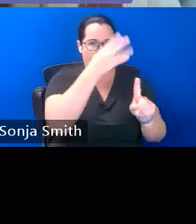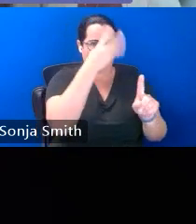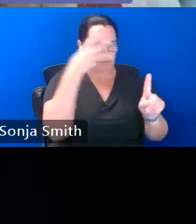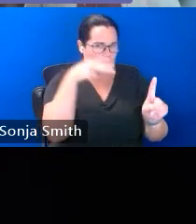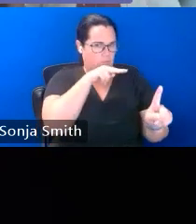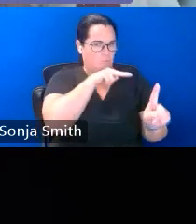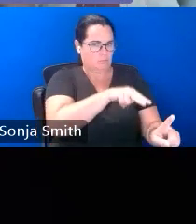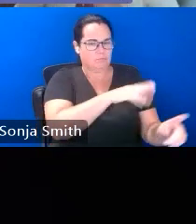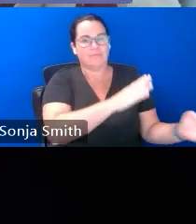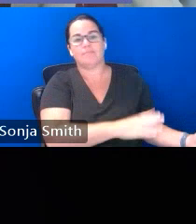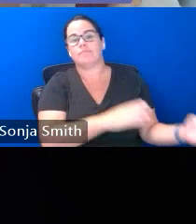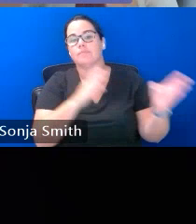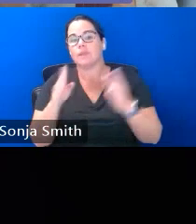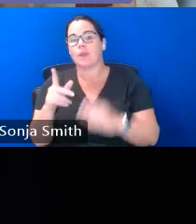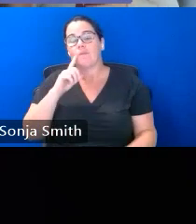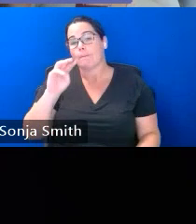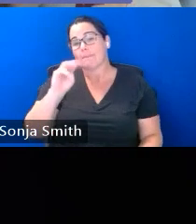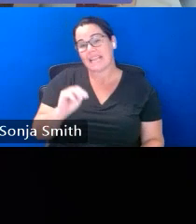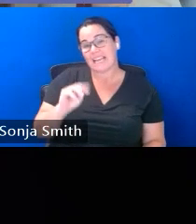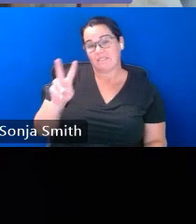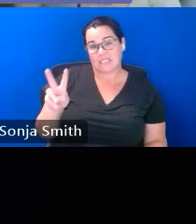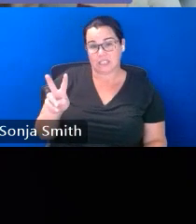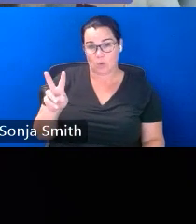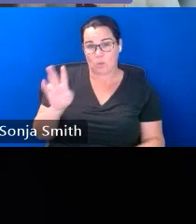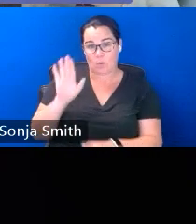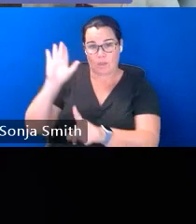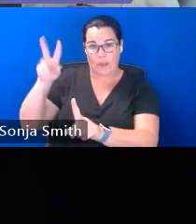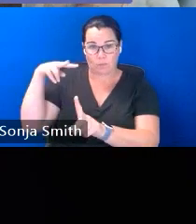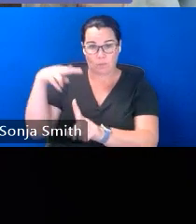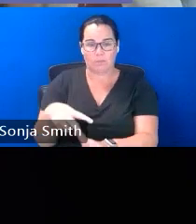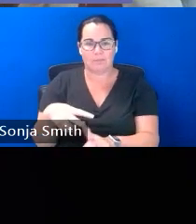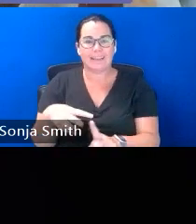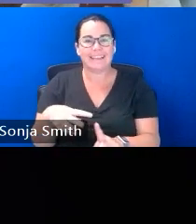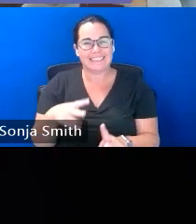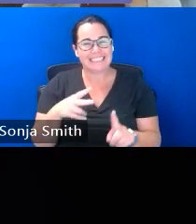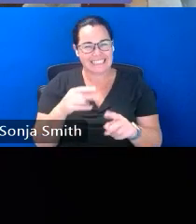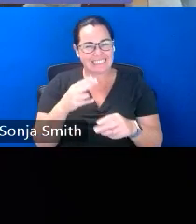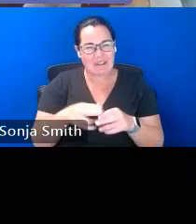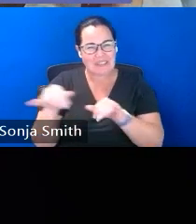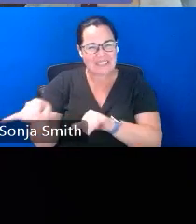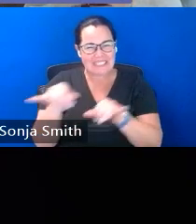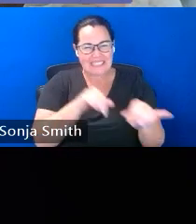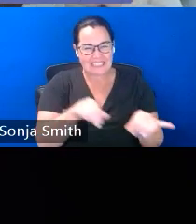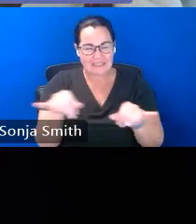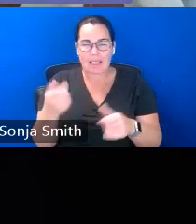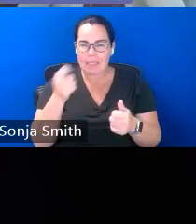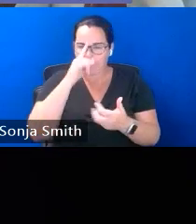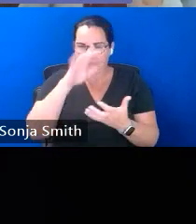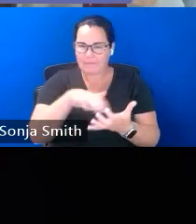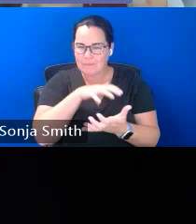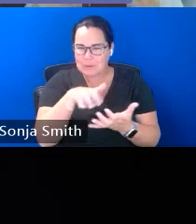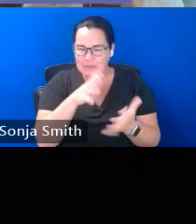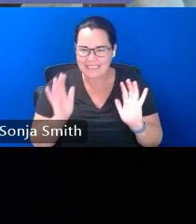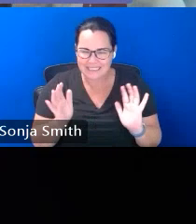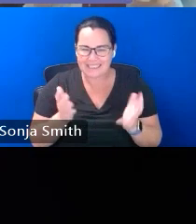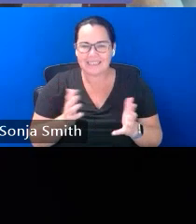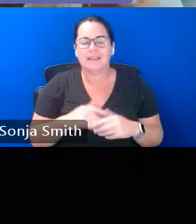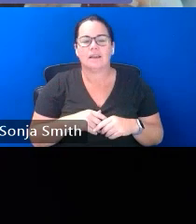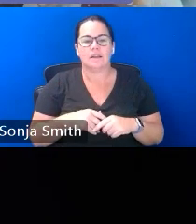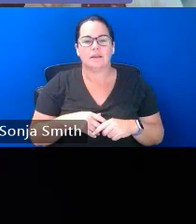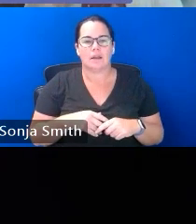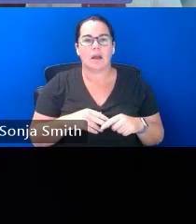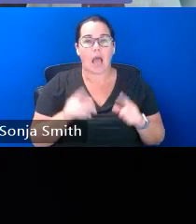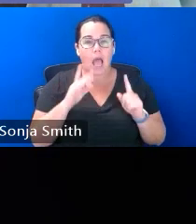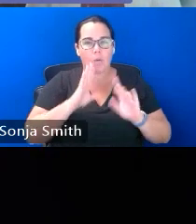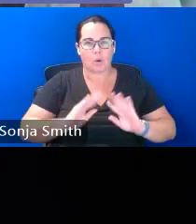in the mckinney vendo arena is also called the same thing and so it's a little bit confusing when we talk about it and so as we go through i'll